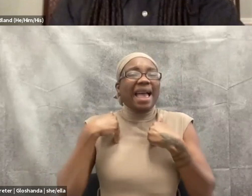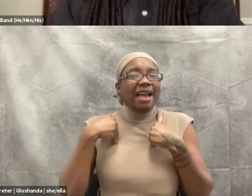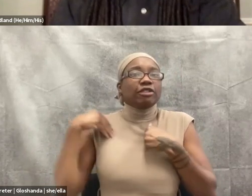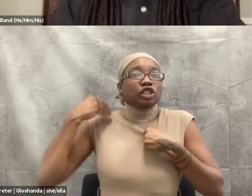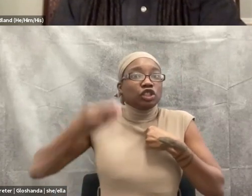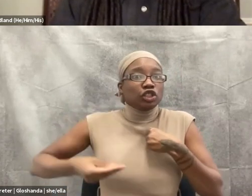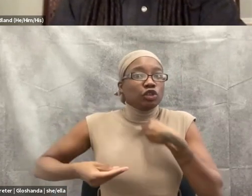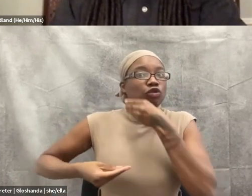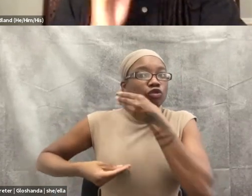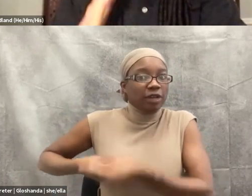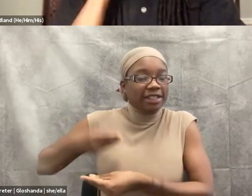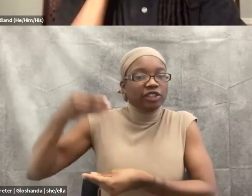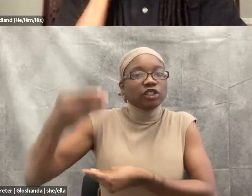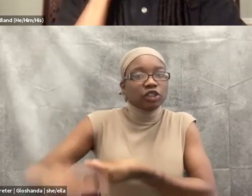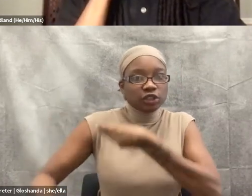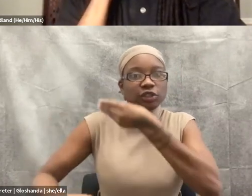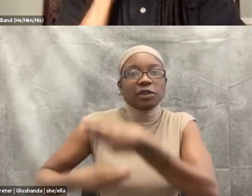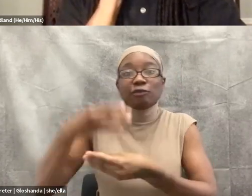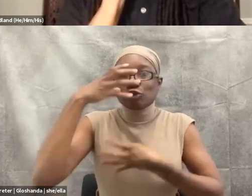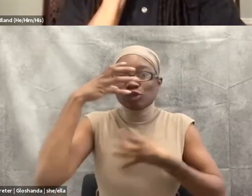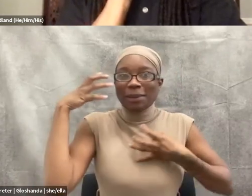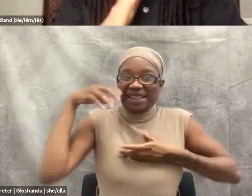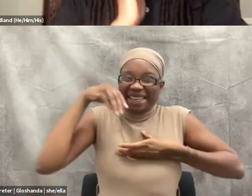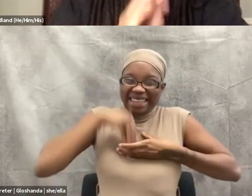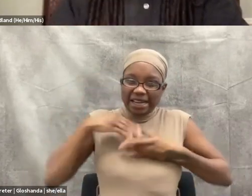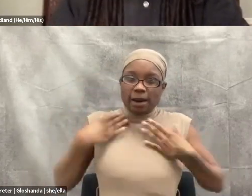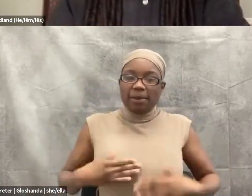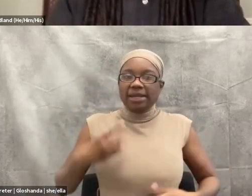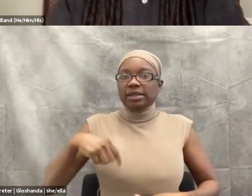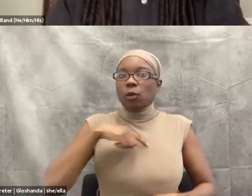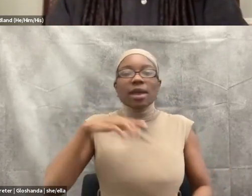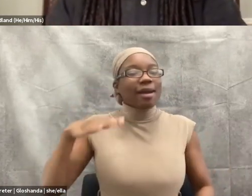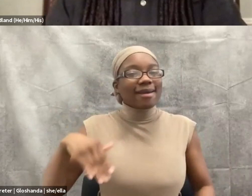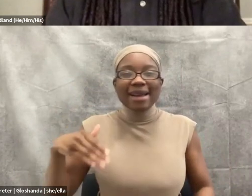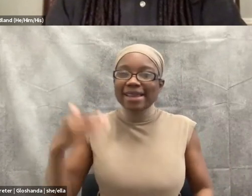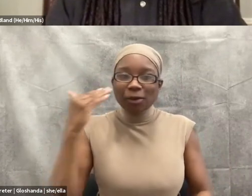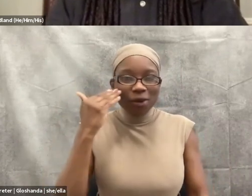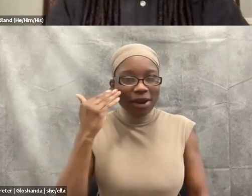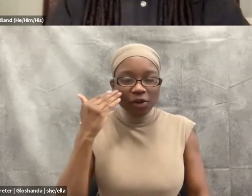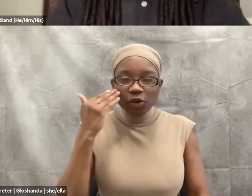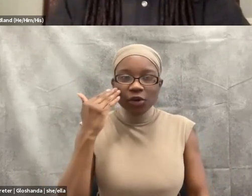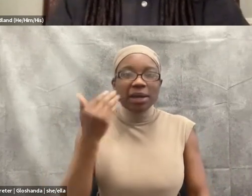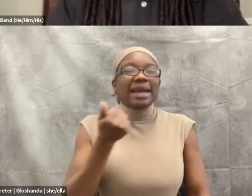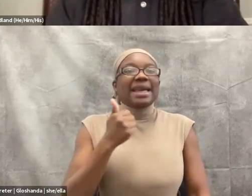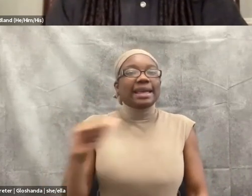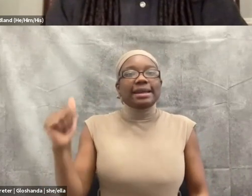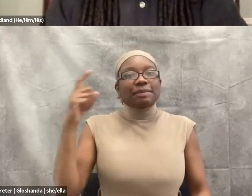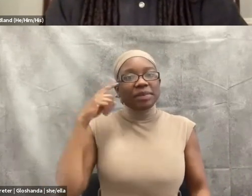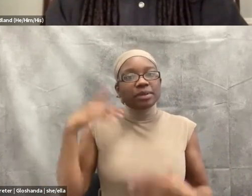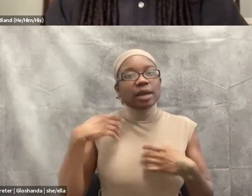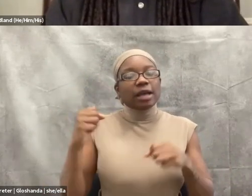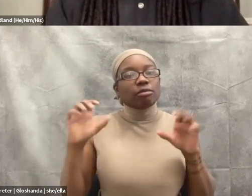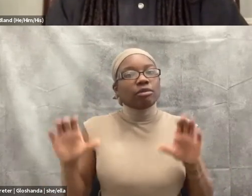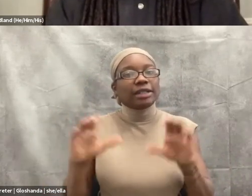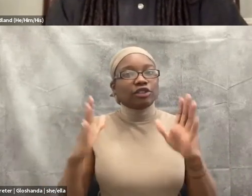any mental health practitioner and clinician needs to have that understanding that we are helping people heal the known and the